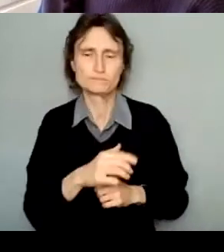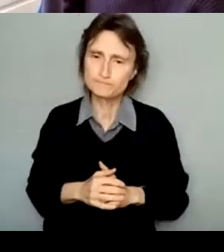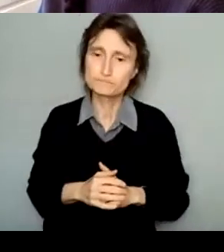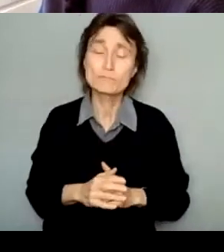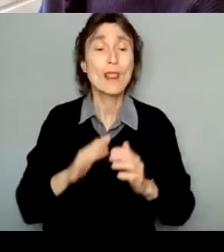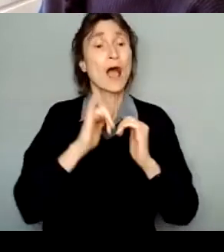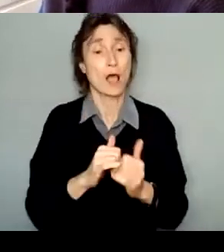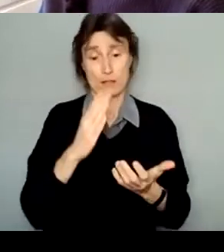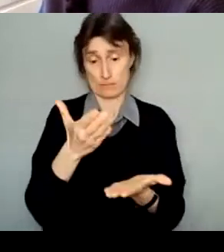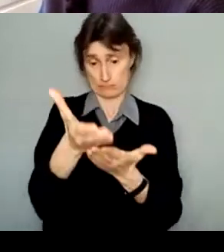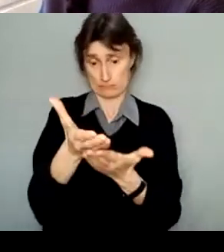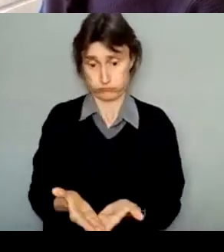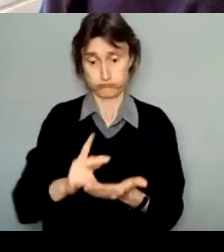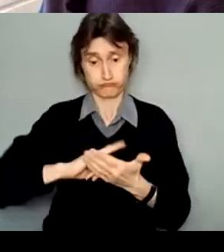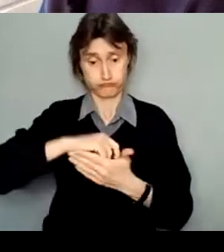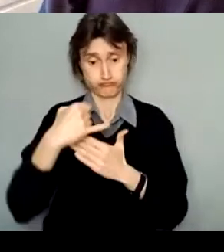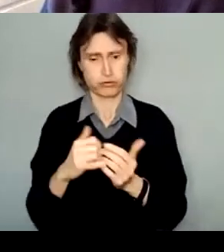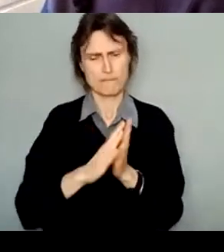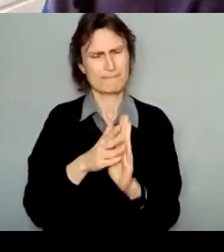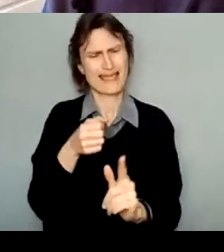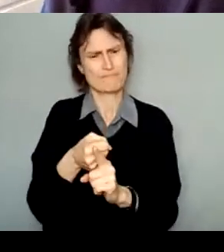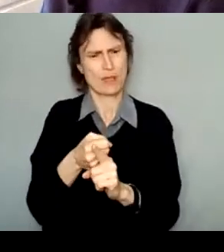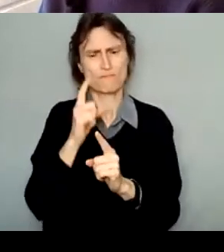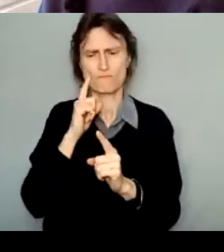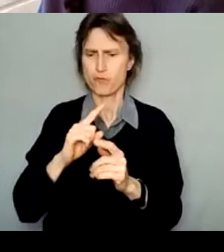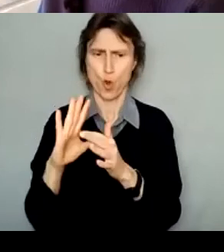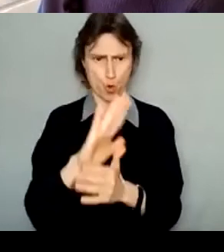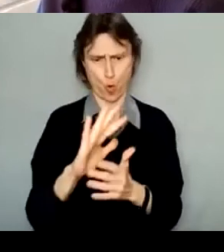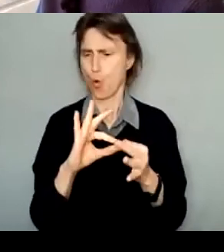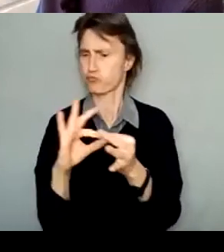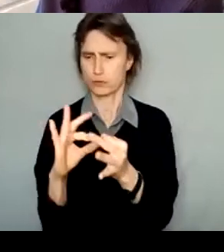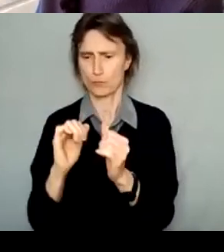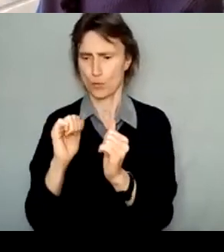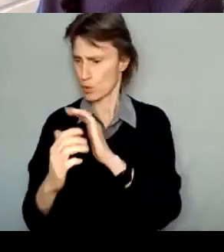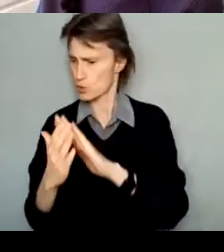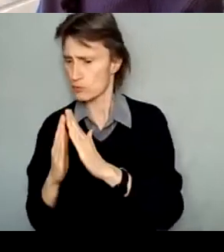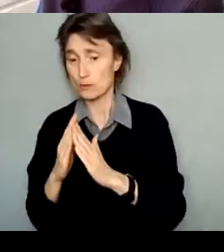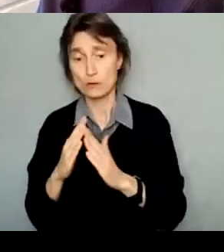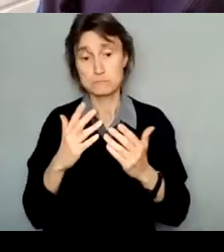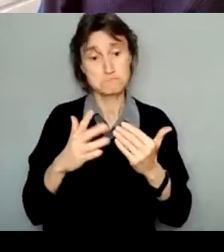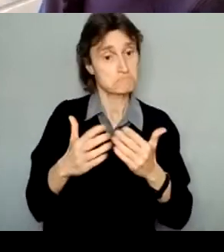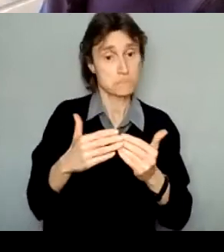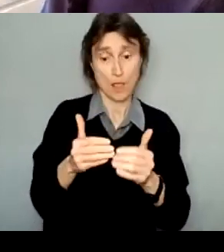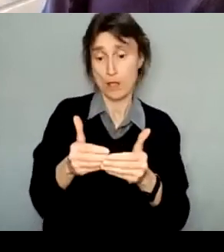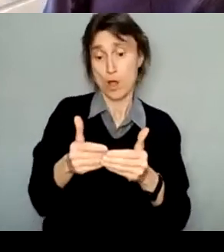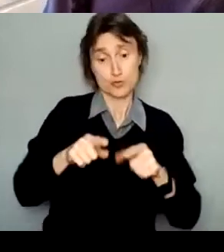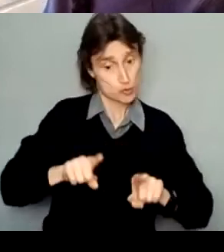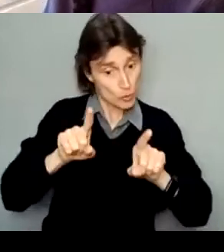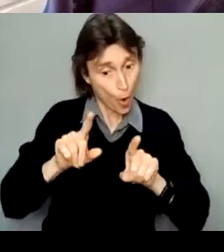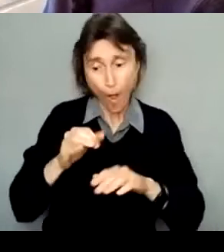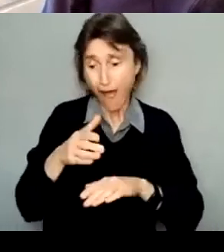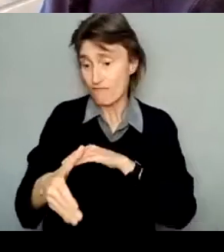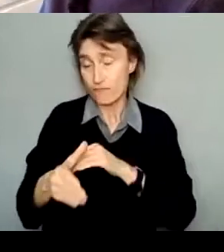your relationships or communities either during or after completion of the project? So keep in mind that